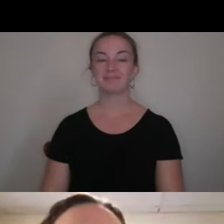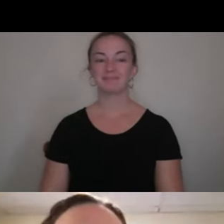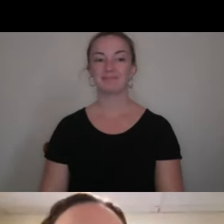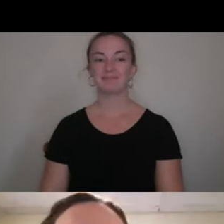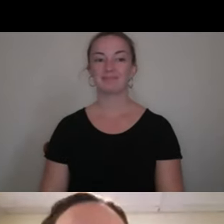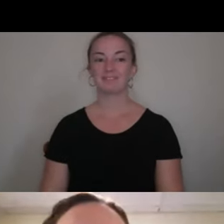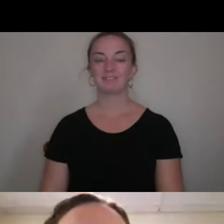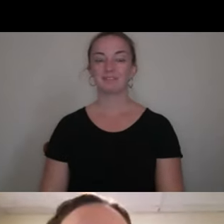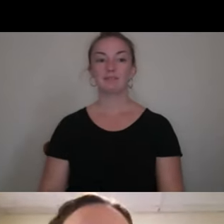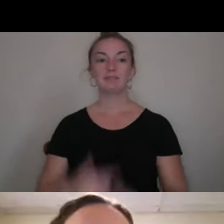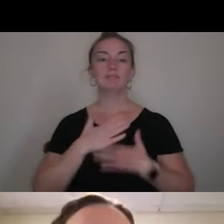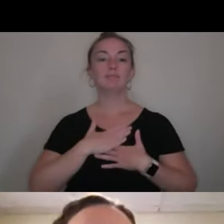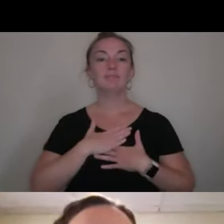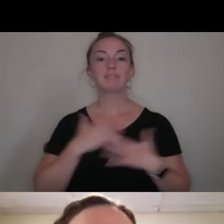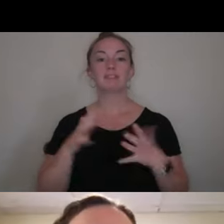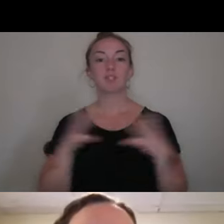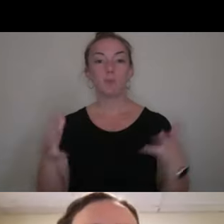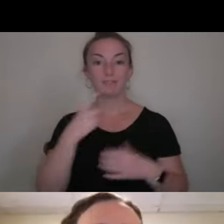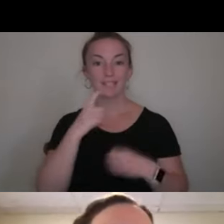Yes, I have so much to say about center.